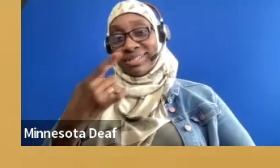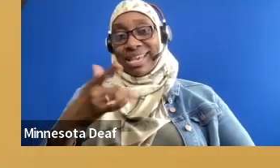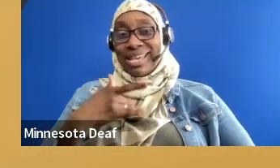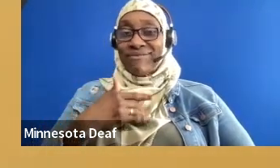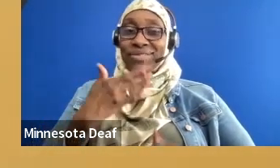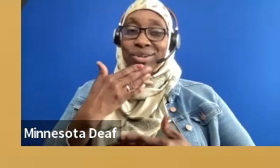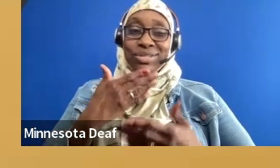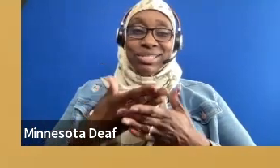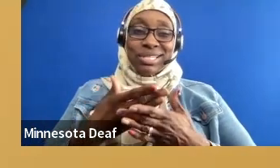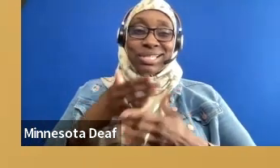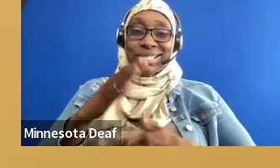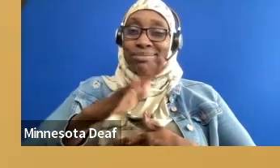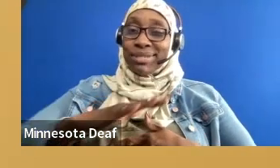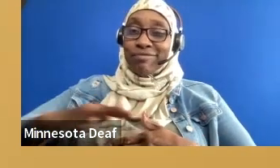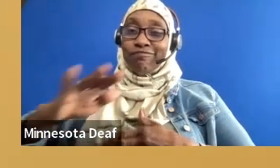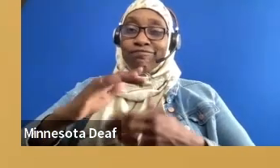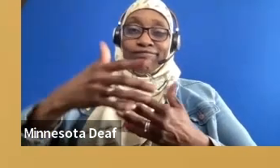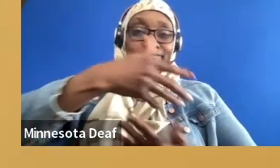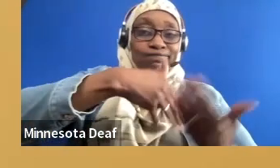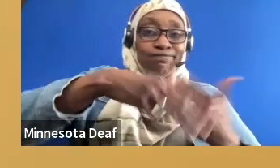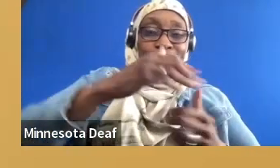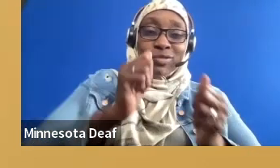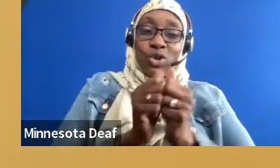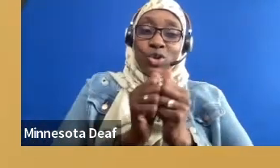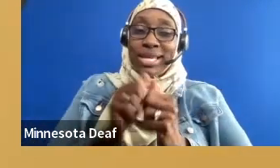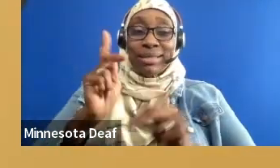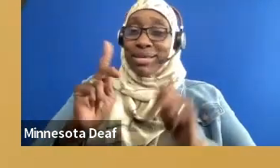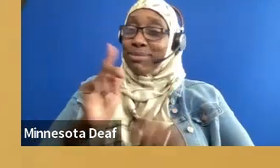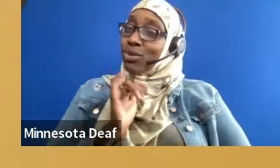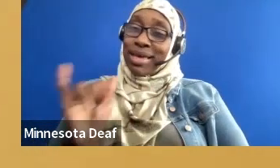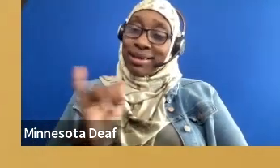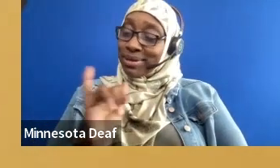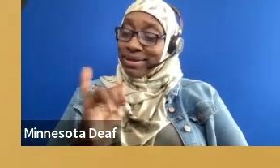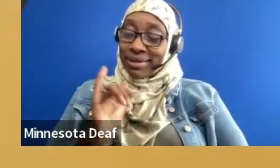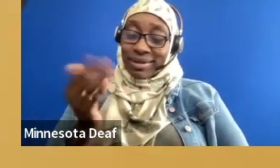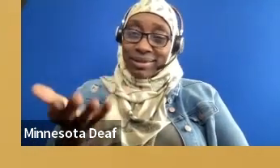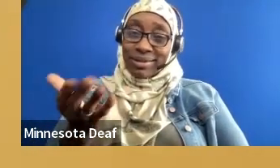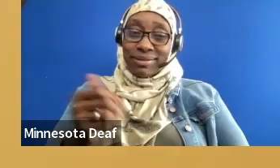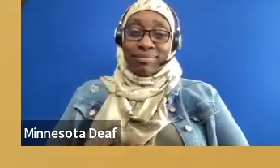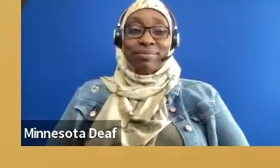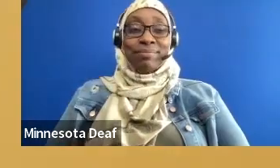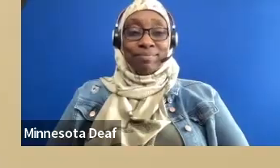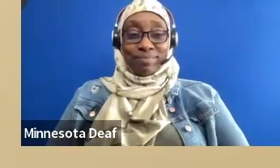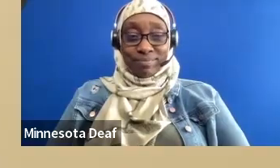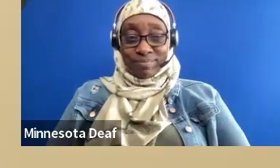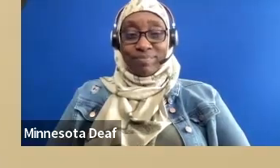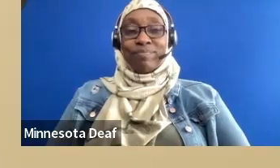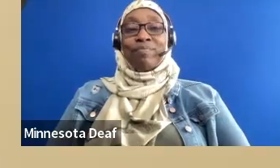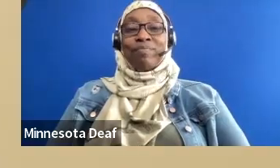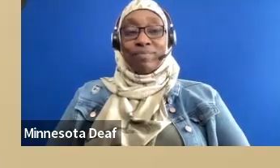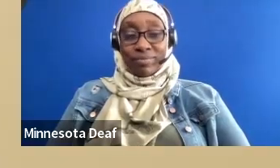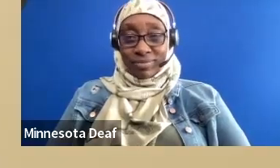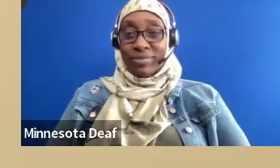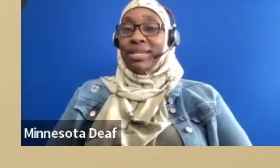Hopefully I can save you away in the next week. I kind of learned more about disability advocacy and how